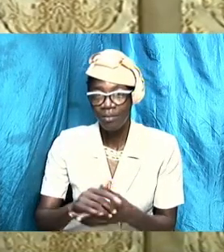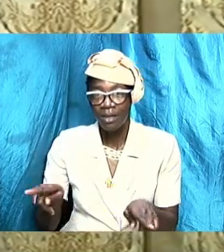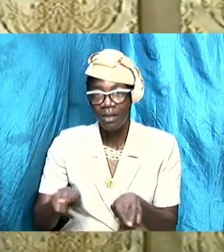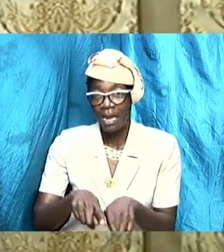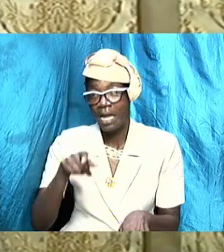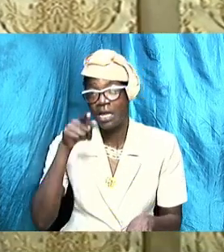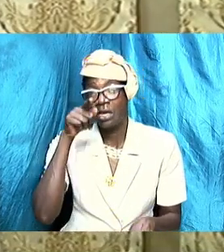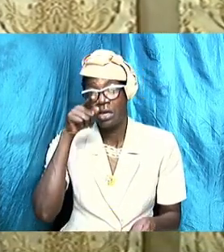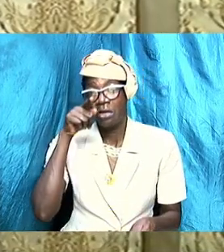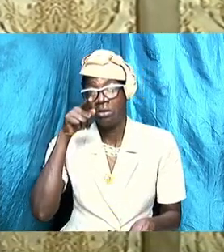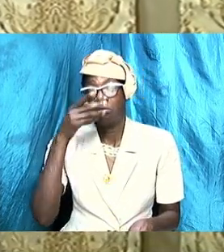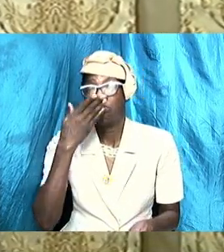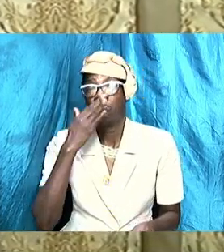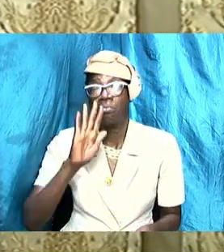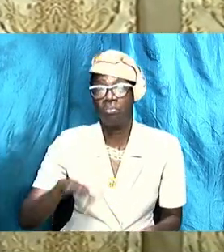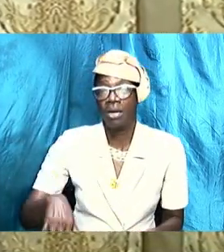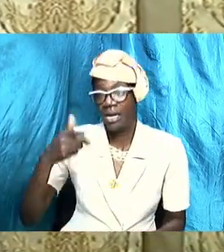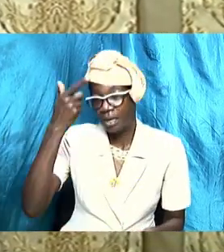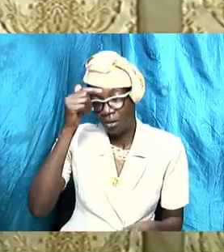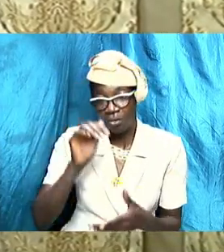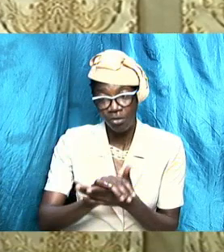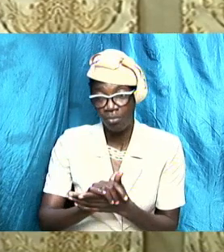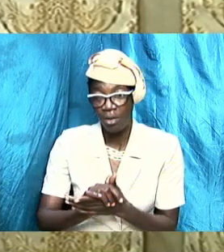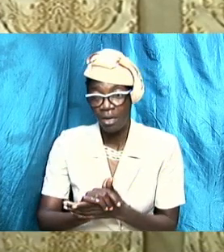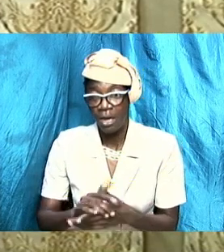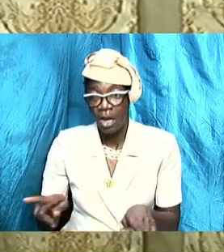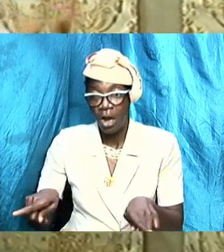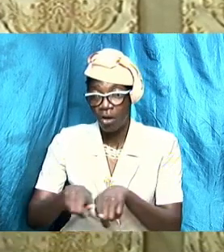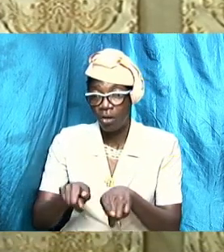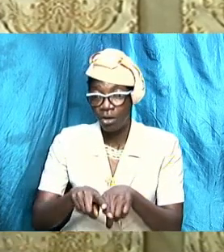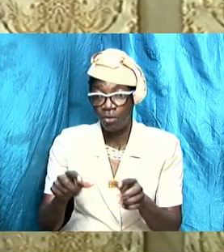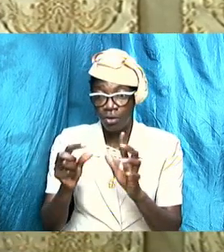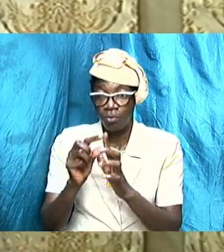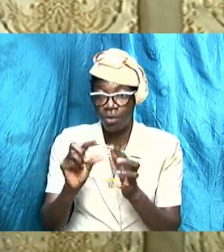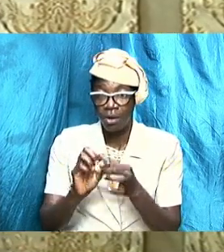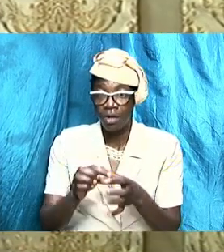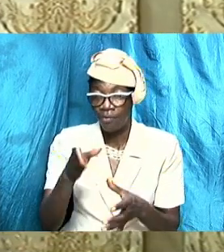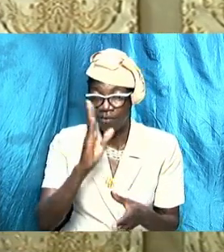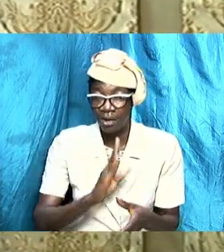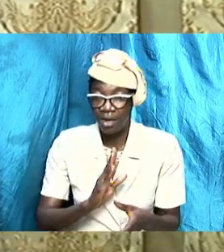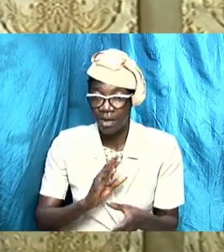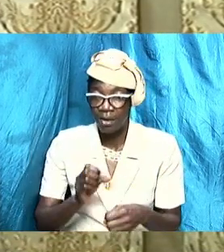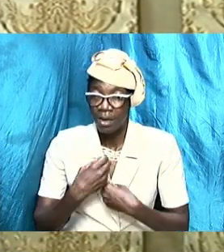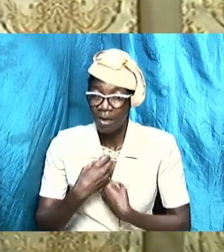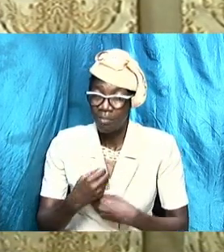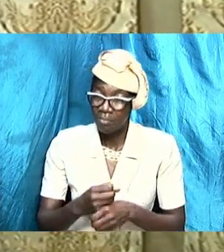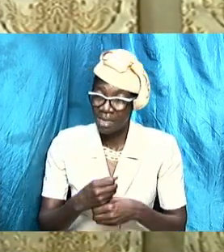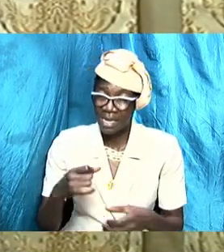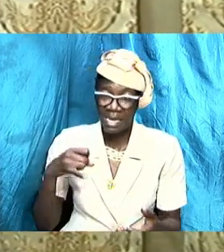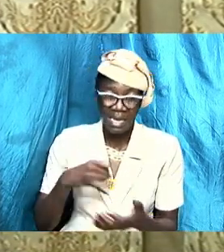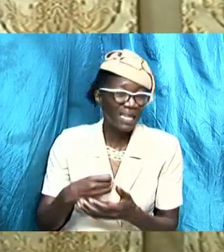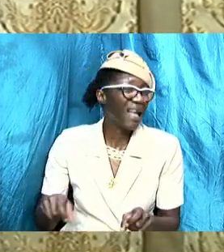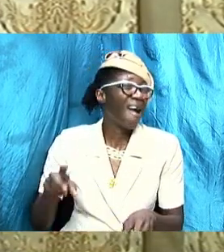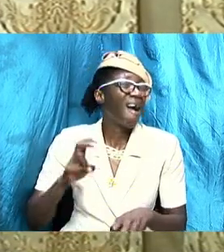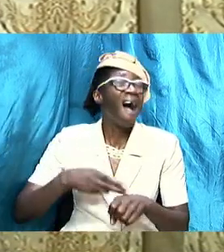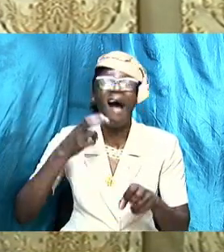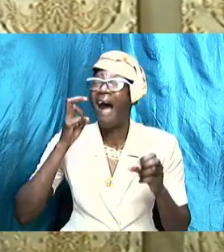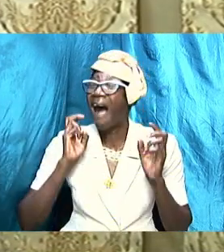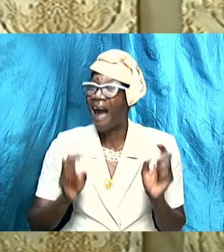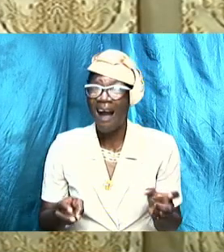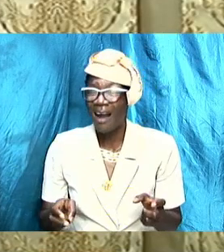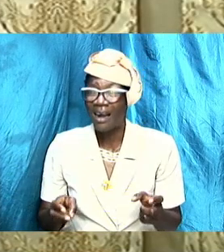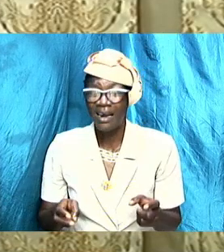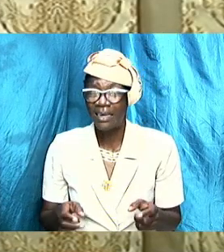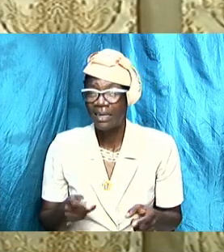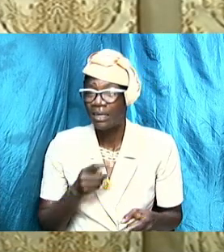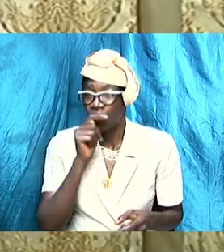to the word of God anyway we just make it difficult and that is a fact in many relationships